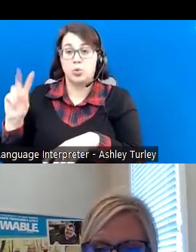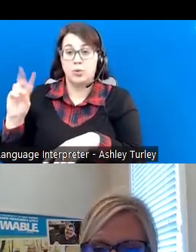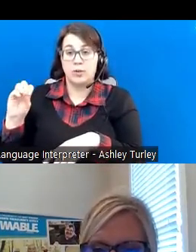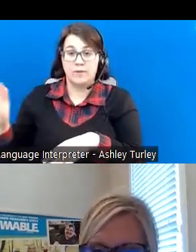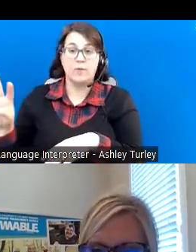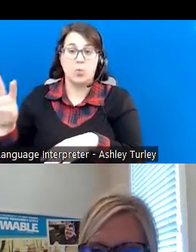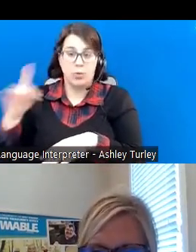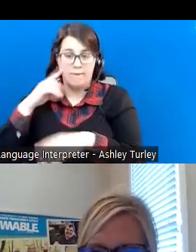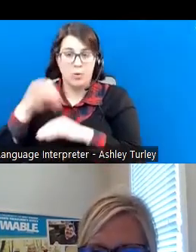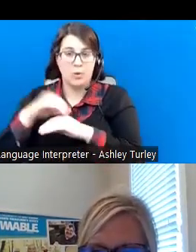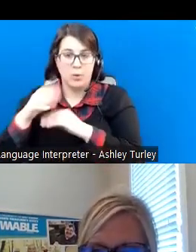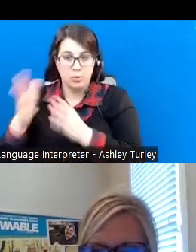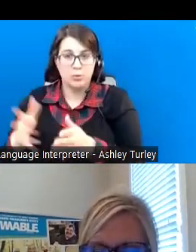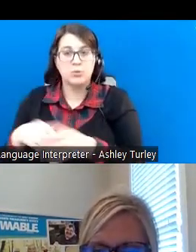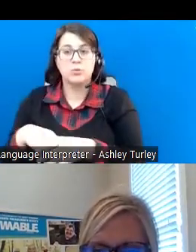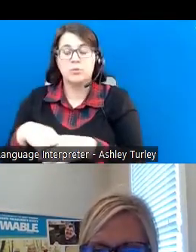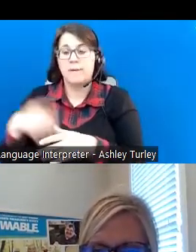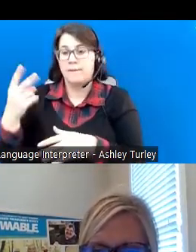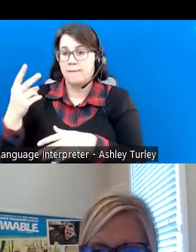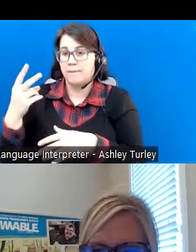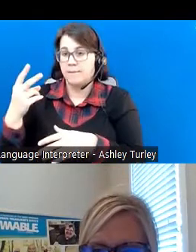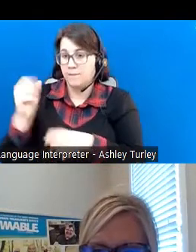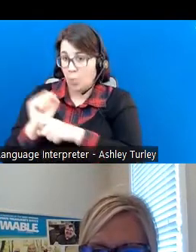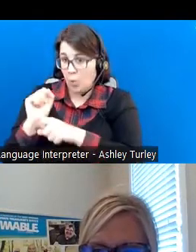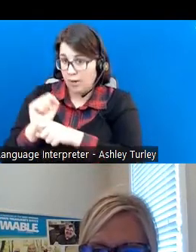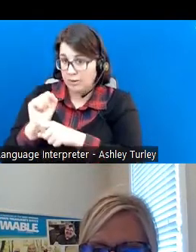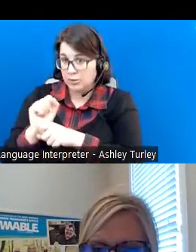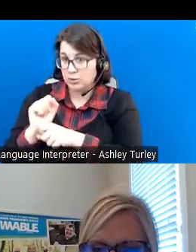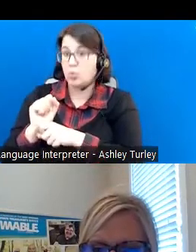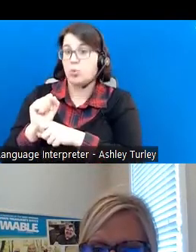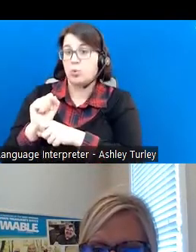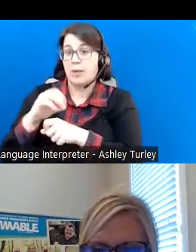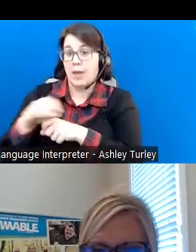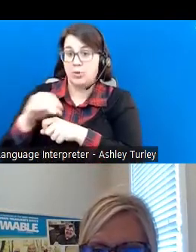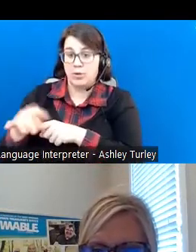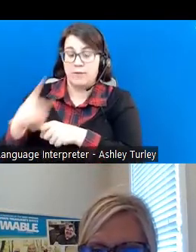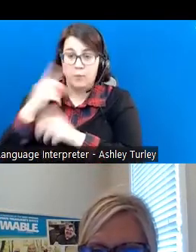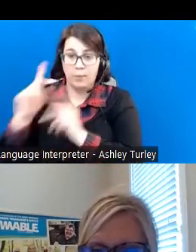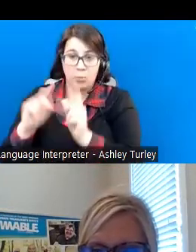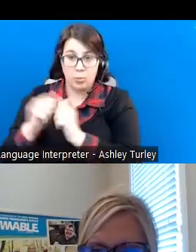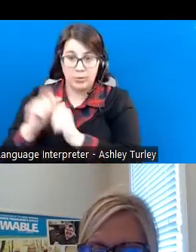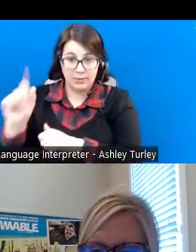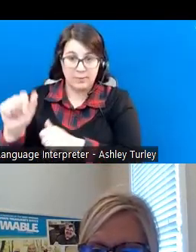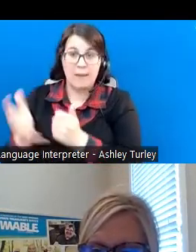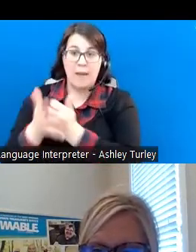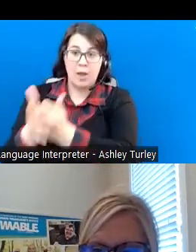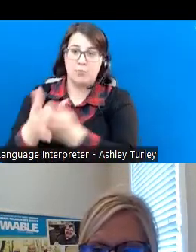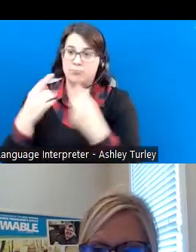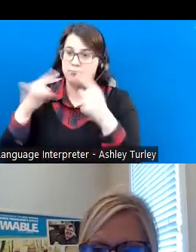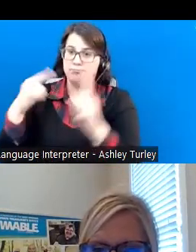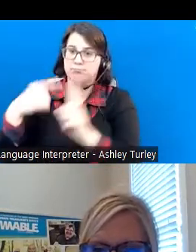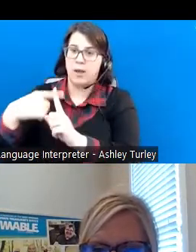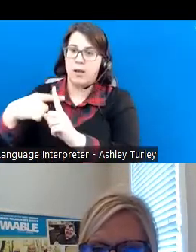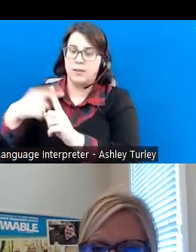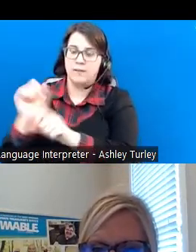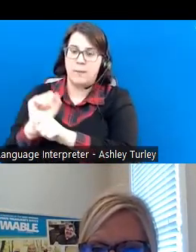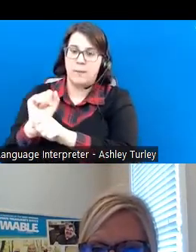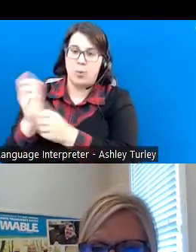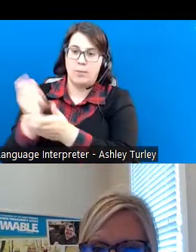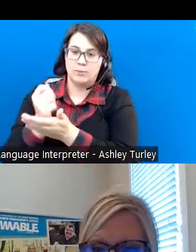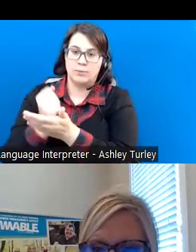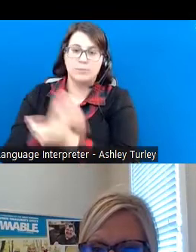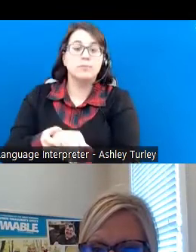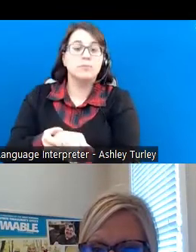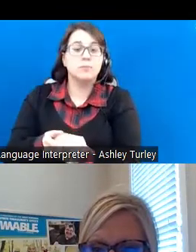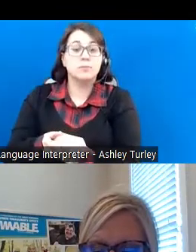providing vocational counseling to individuals with disabilities, helping them achieve positive employment outcomes. He later